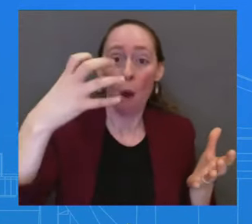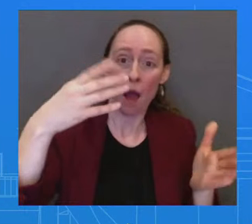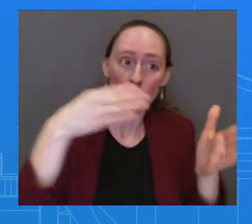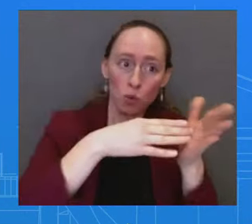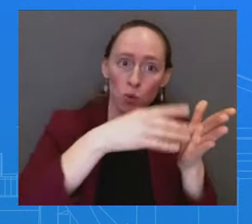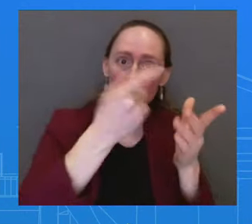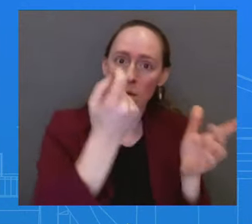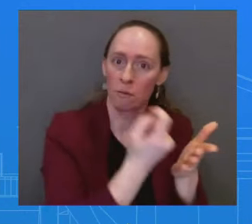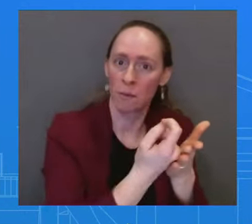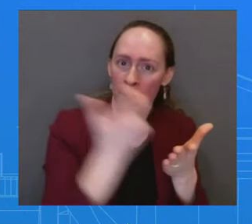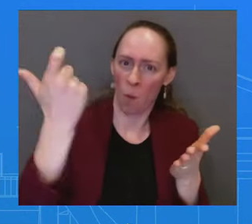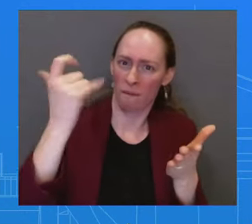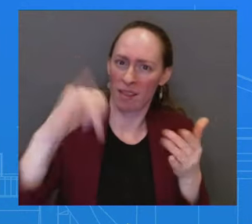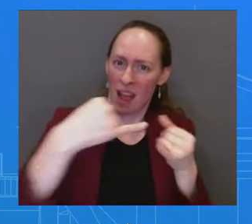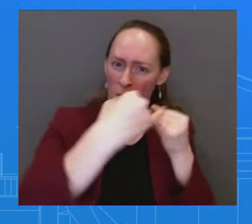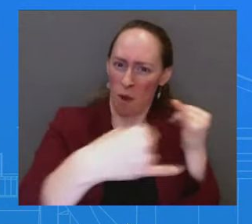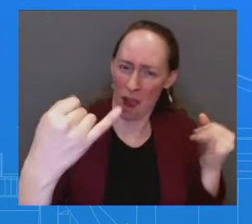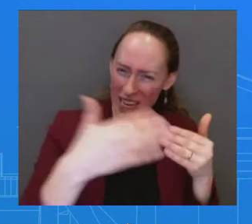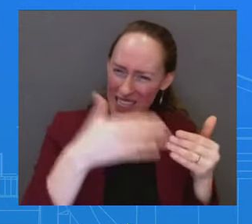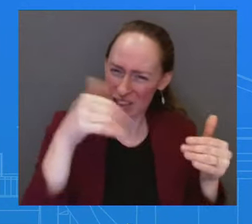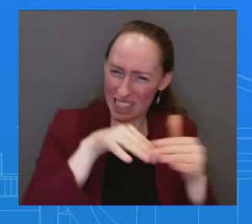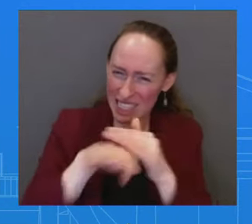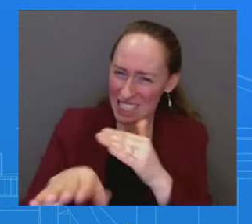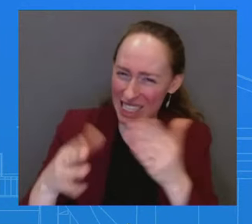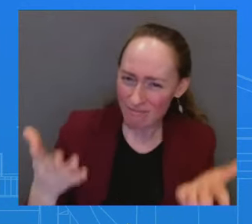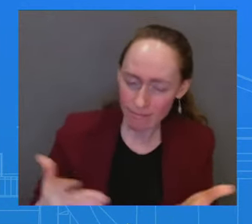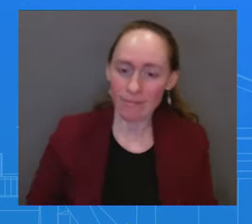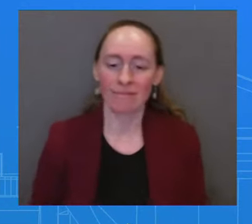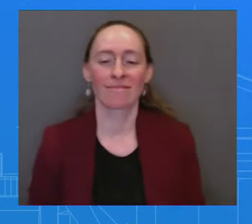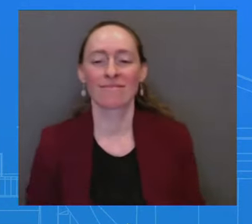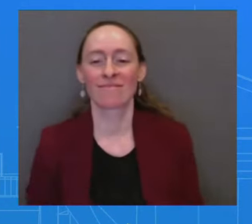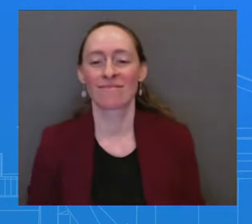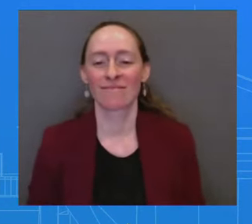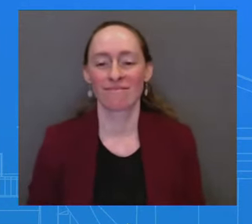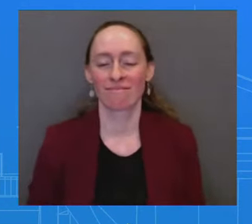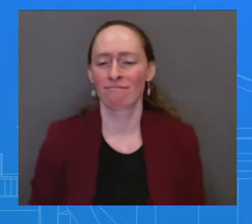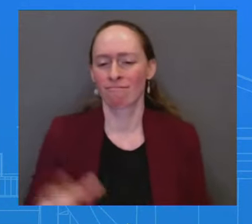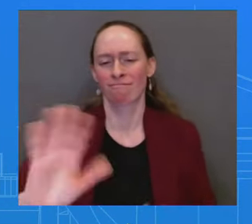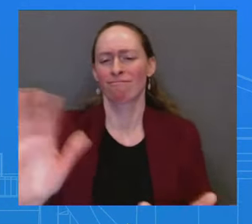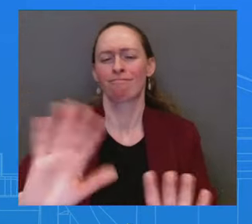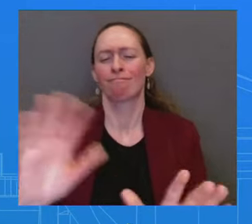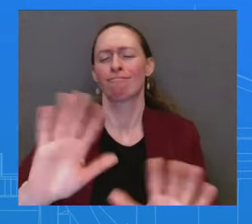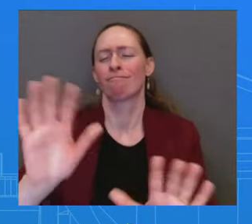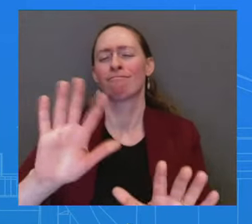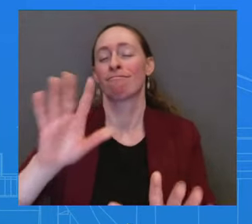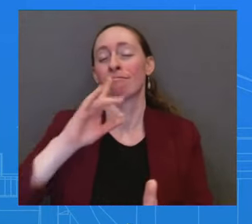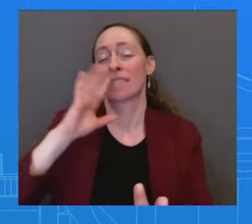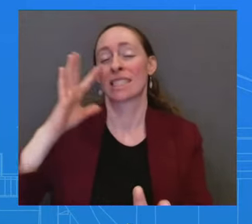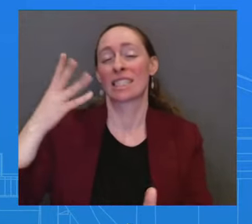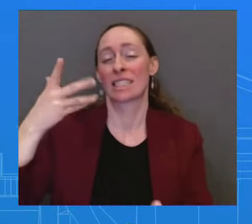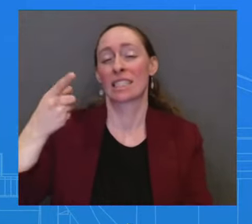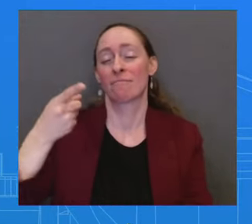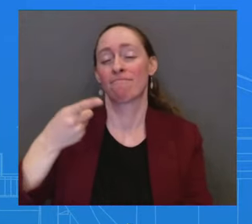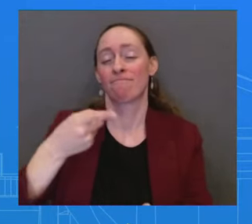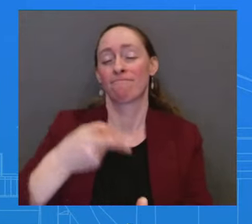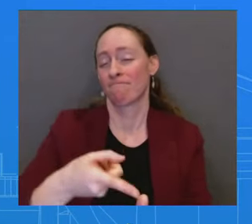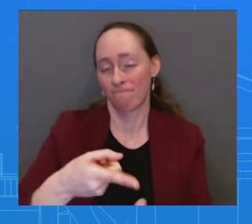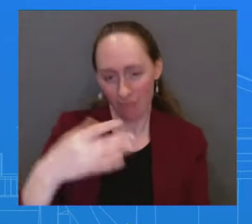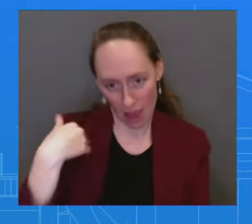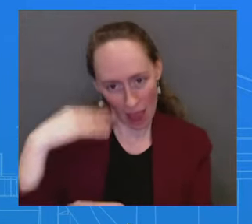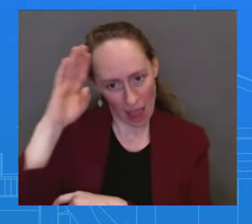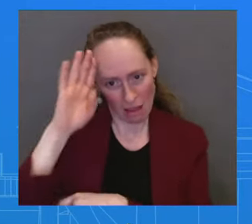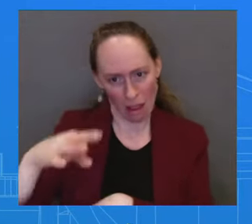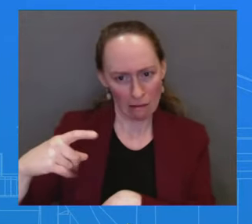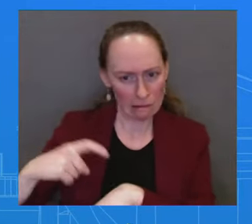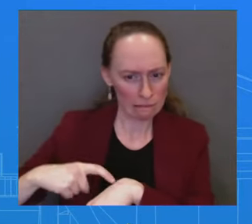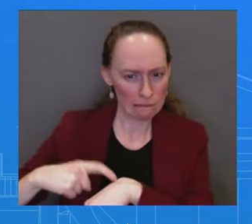to have better access to it. Look, let me go back to your other question. And I know I'm running short on time, so I won't